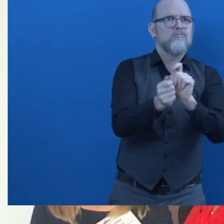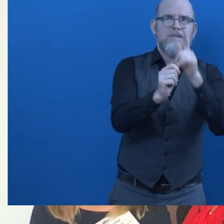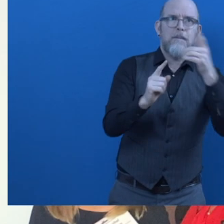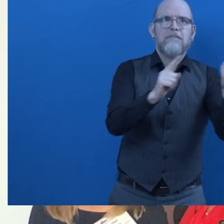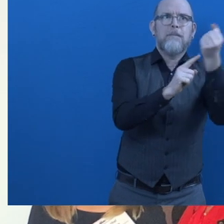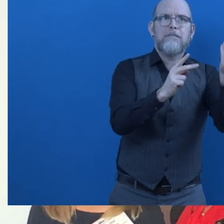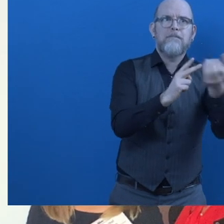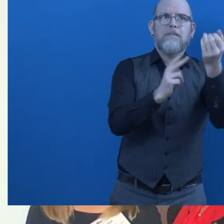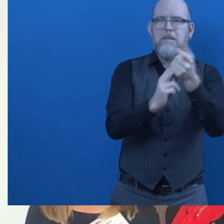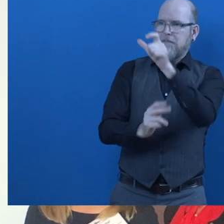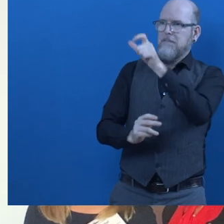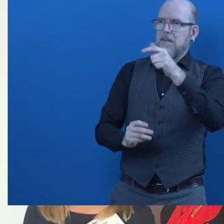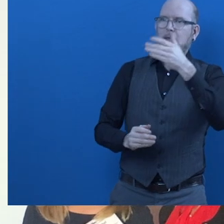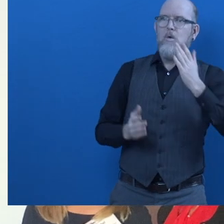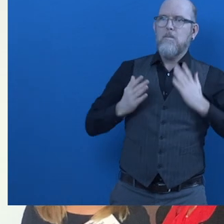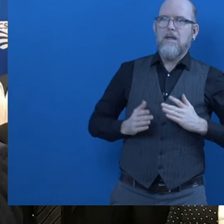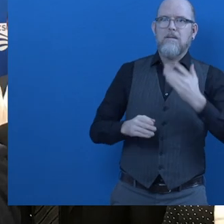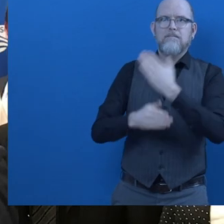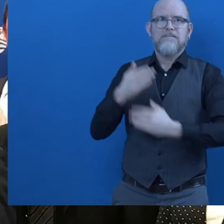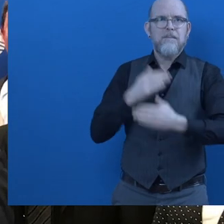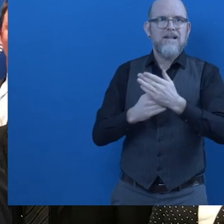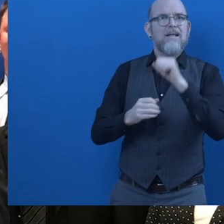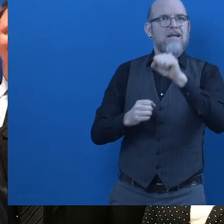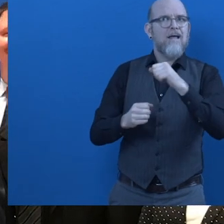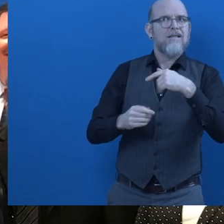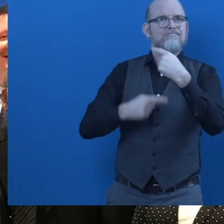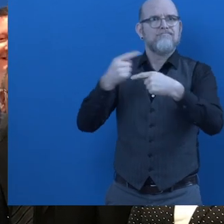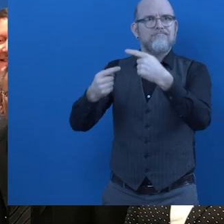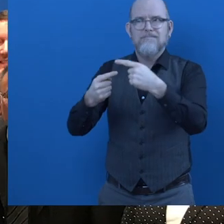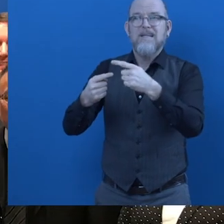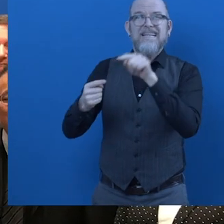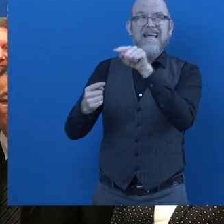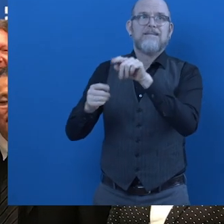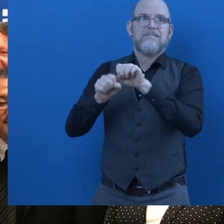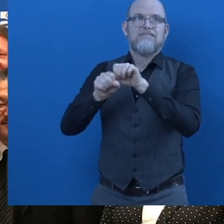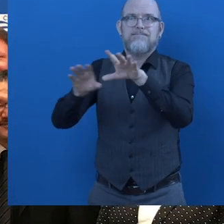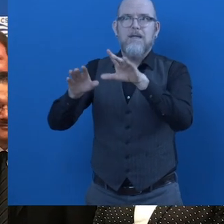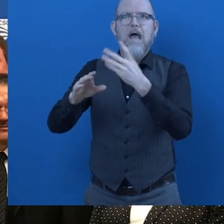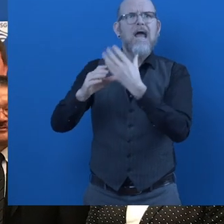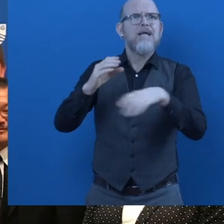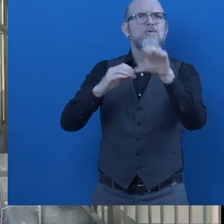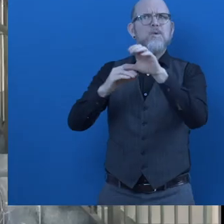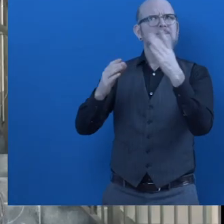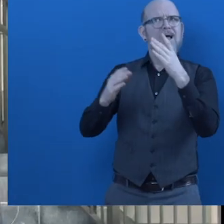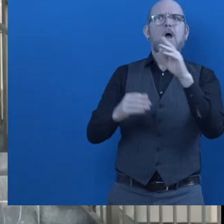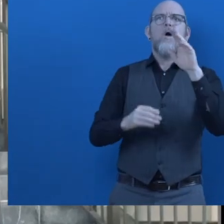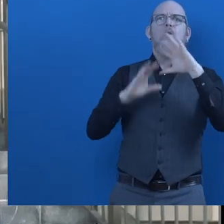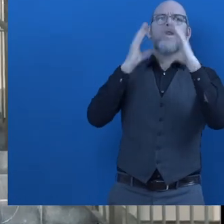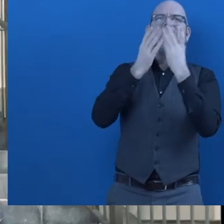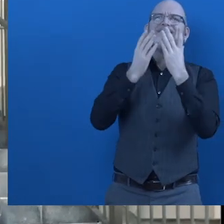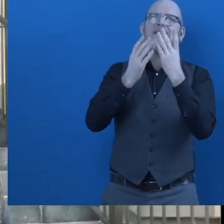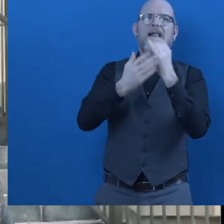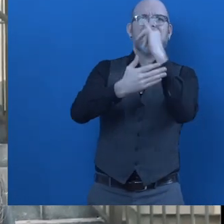employment success of people with disabilities. SEED develops and disseminates member-driven resources designed